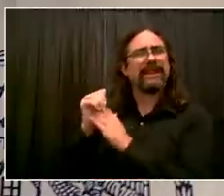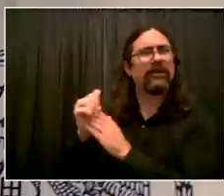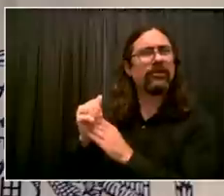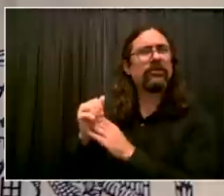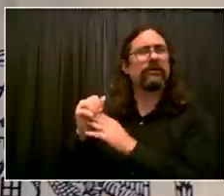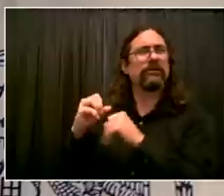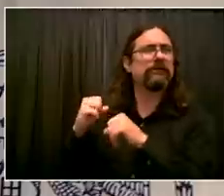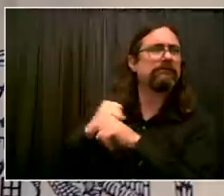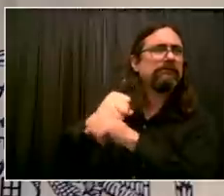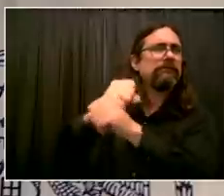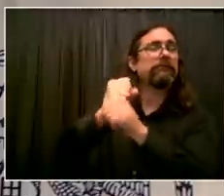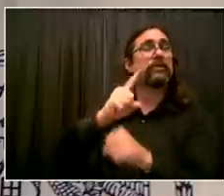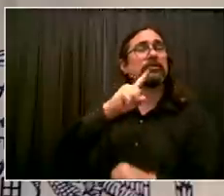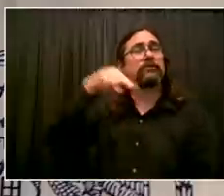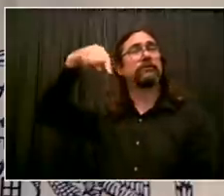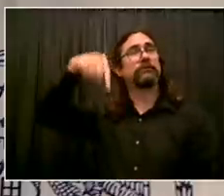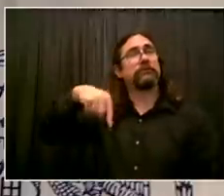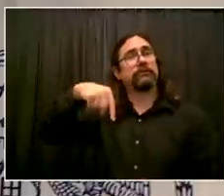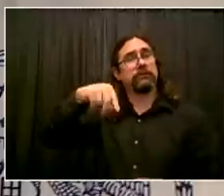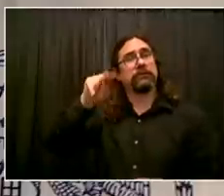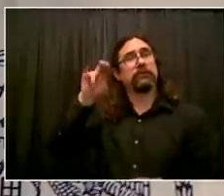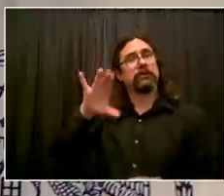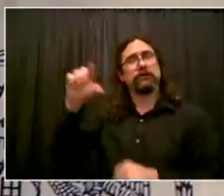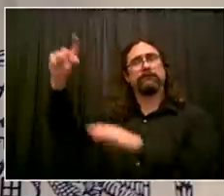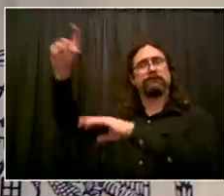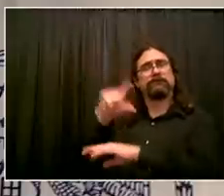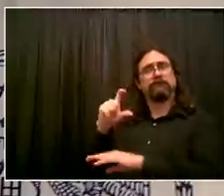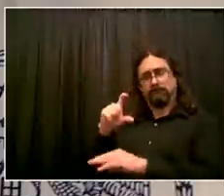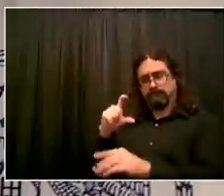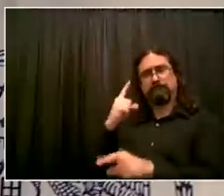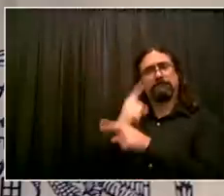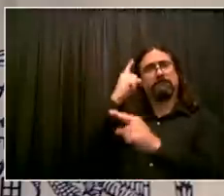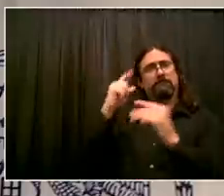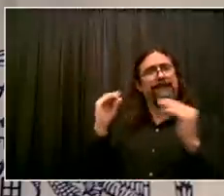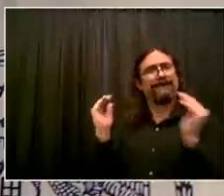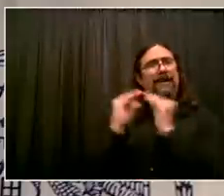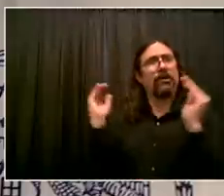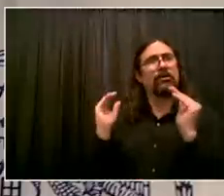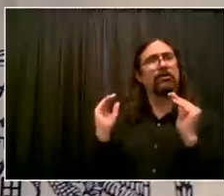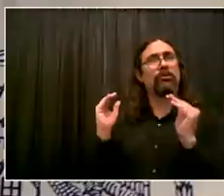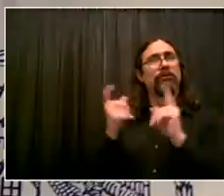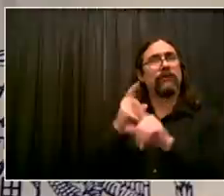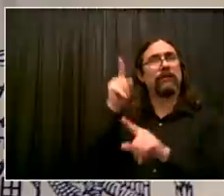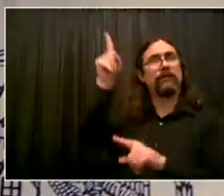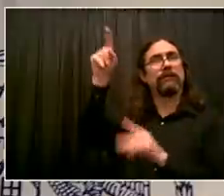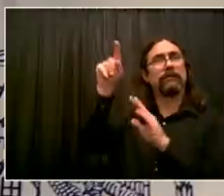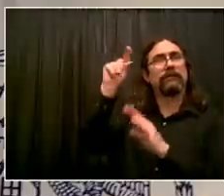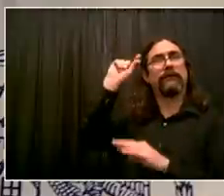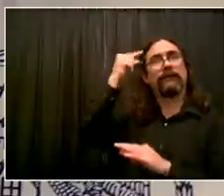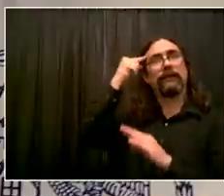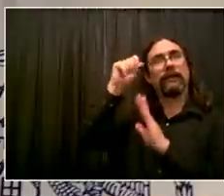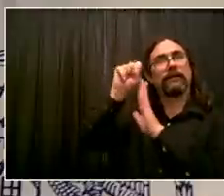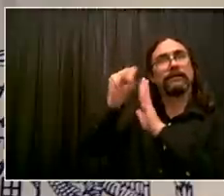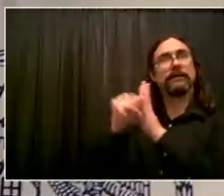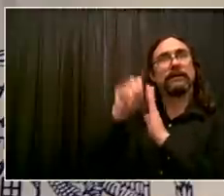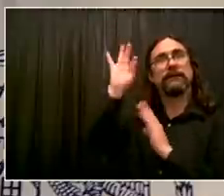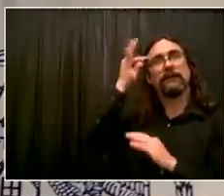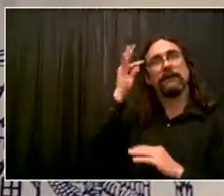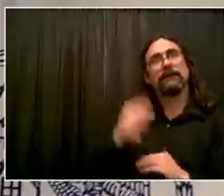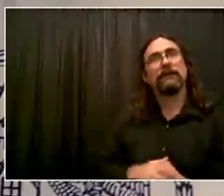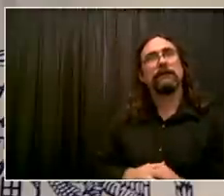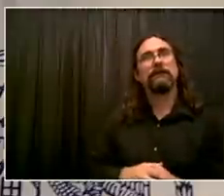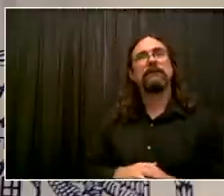flooding from the communities he serves in southeast Queens. My pleasure to introduce New York State Senator Leroy Comrie.